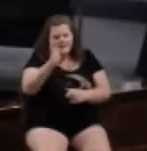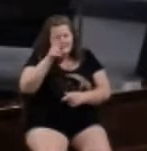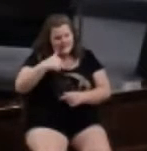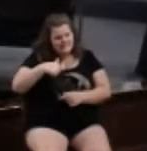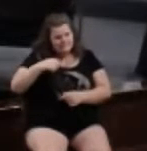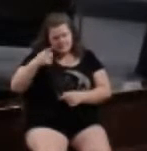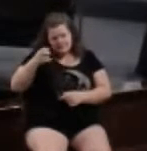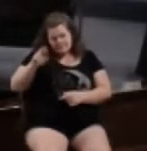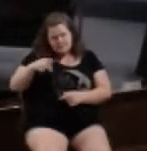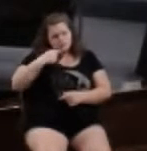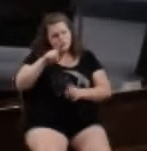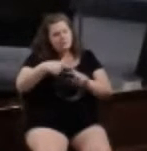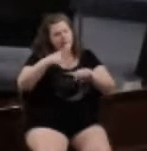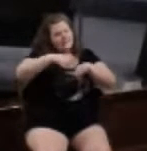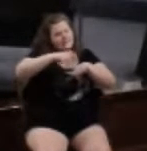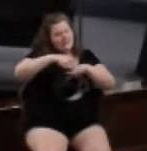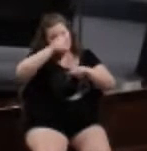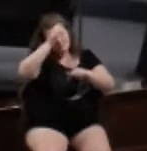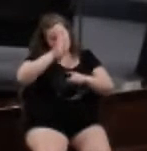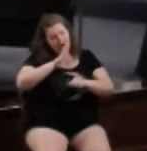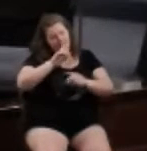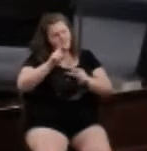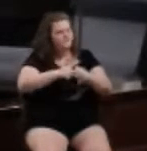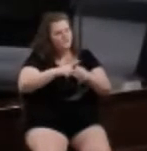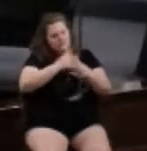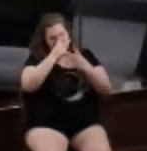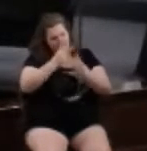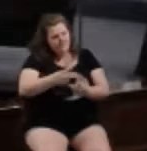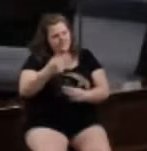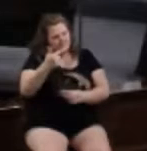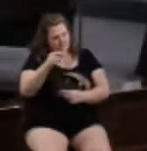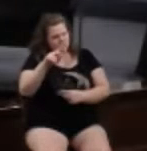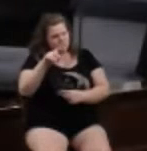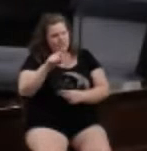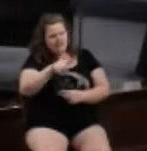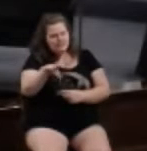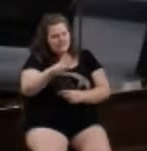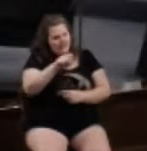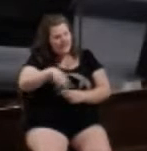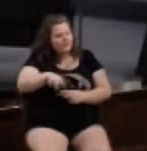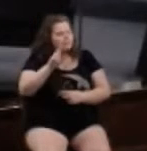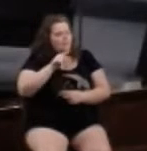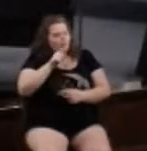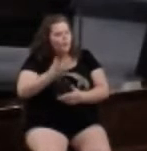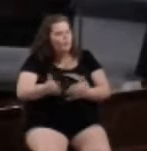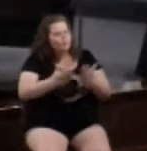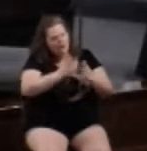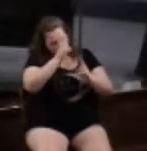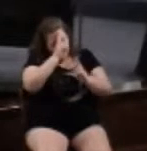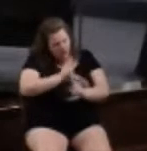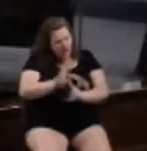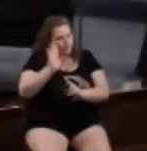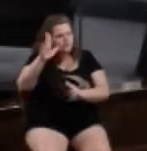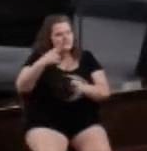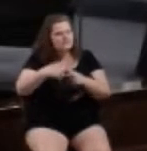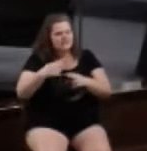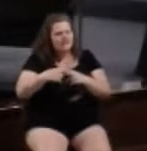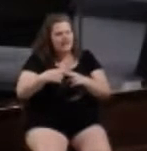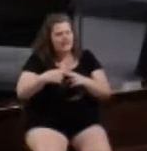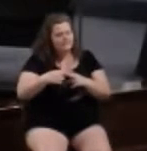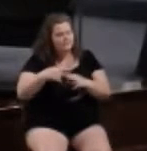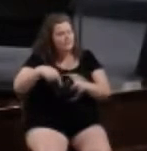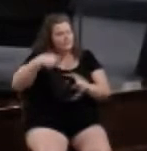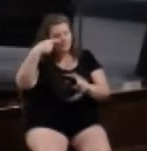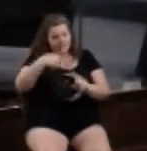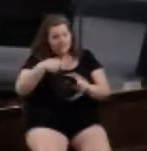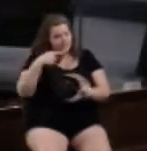Peter has told you about the time God first visited the Gentiles, to take from them a people to bring honor to his name. And this fact of